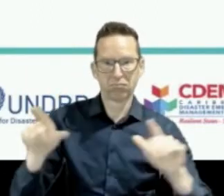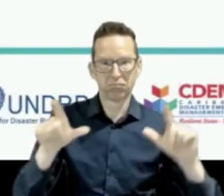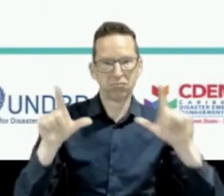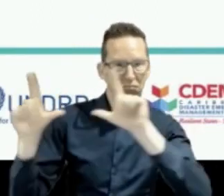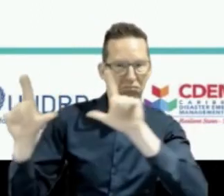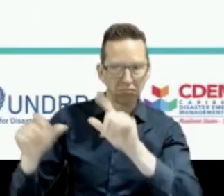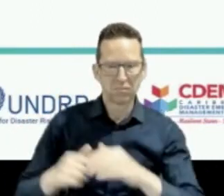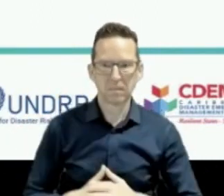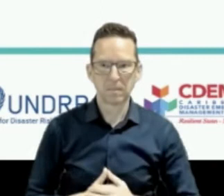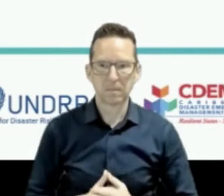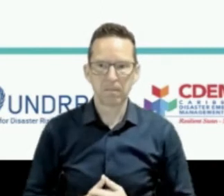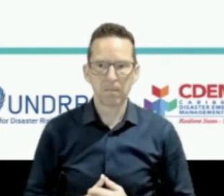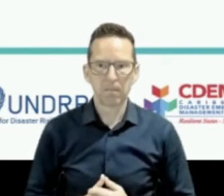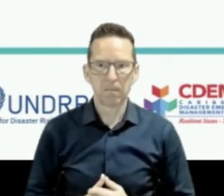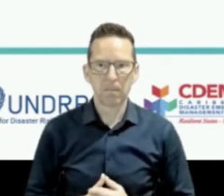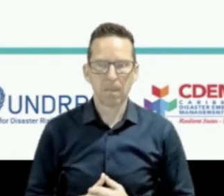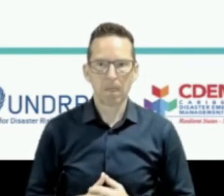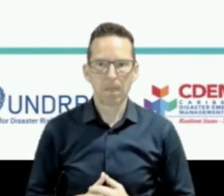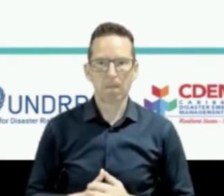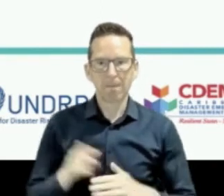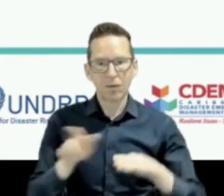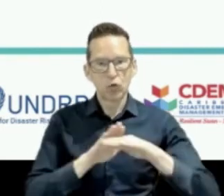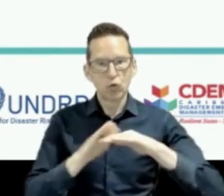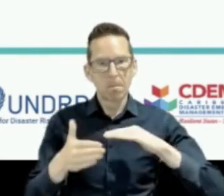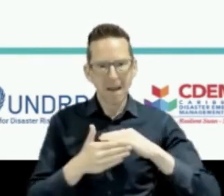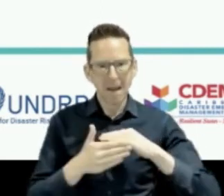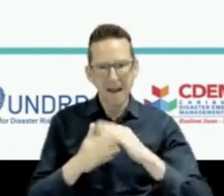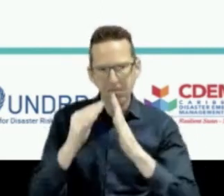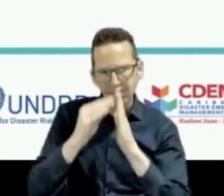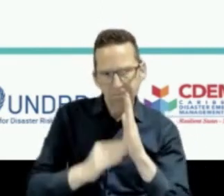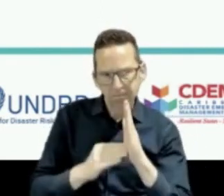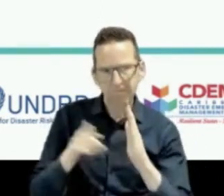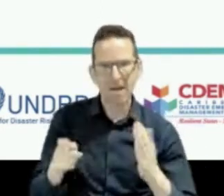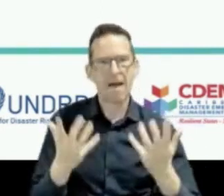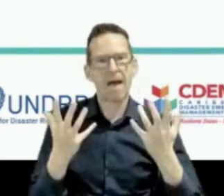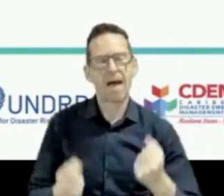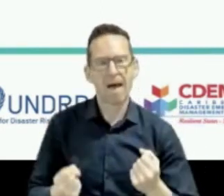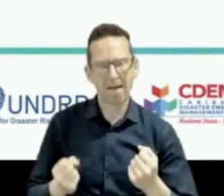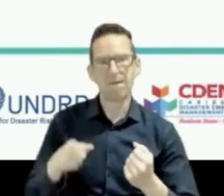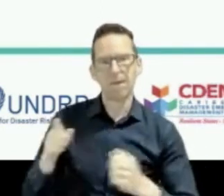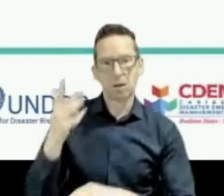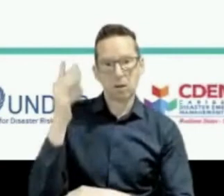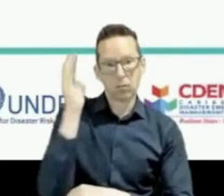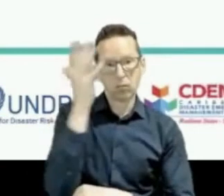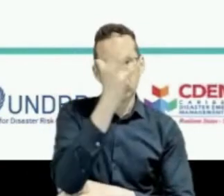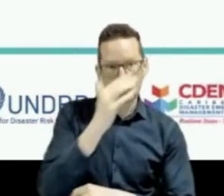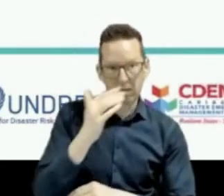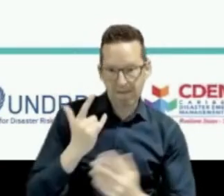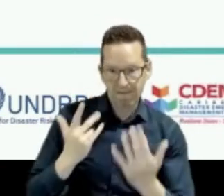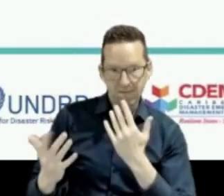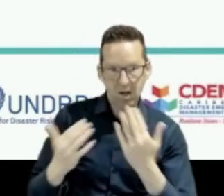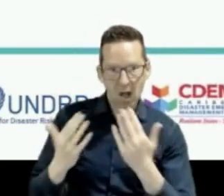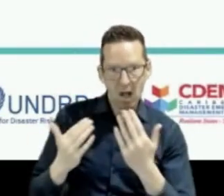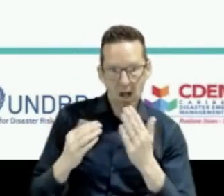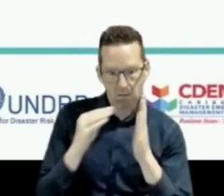Service has developed a bushfire warning index and management system and share that with the fire brigade. So I'd like to